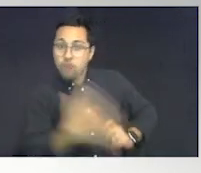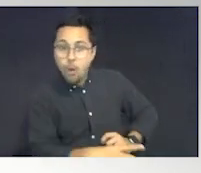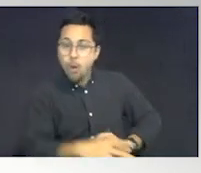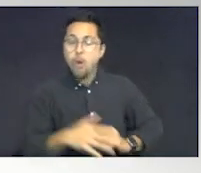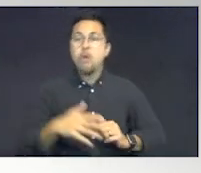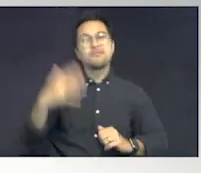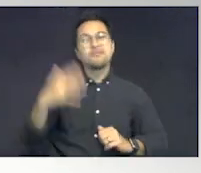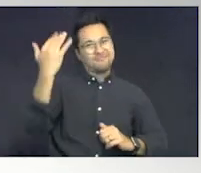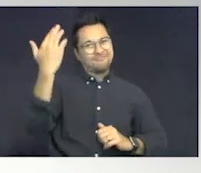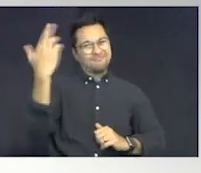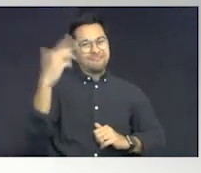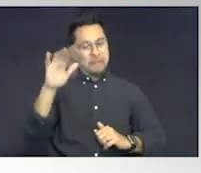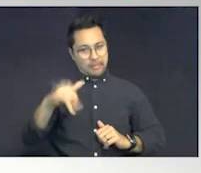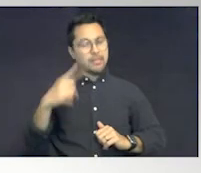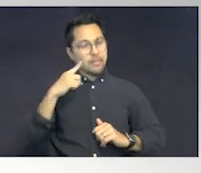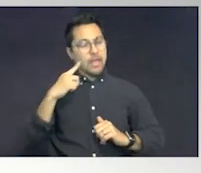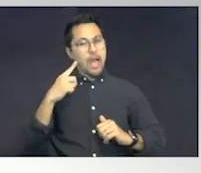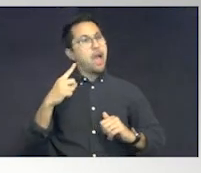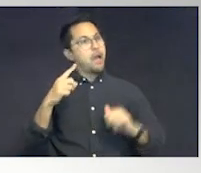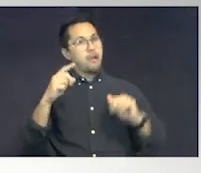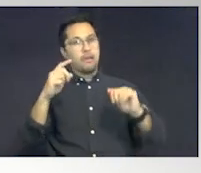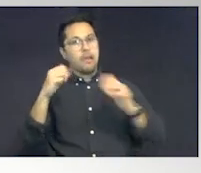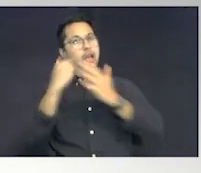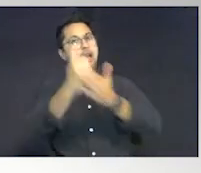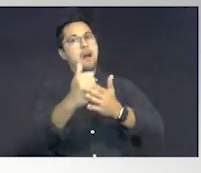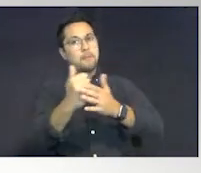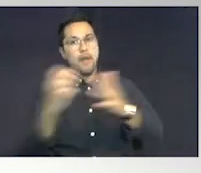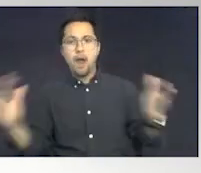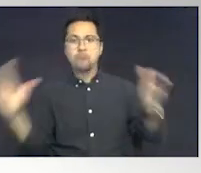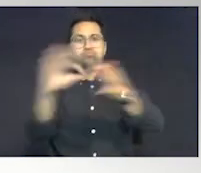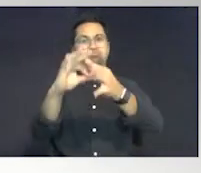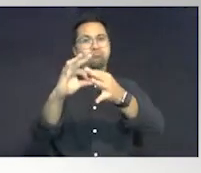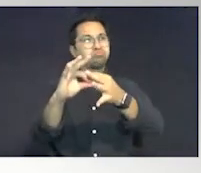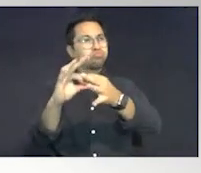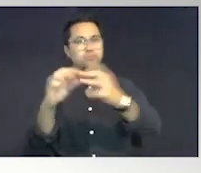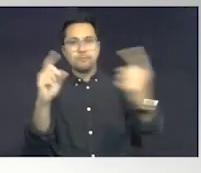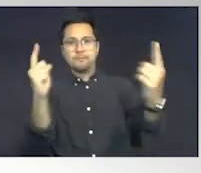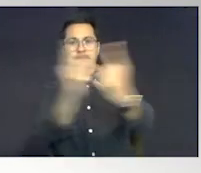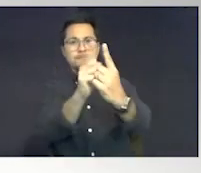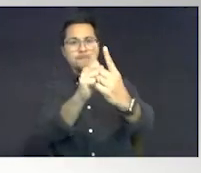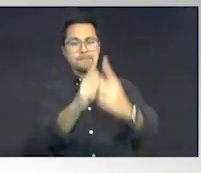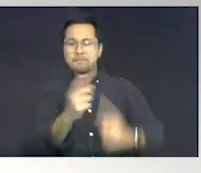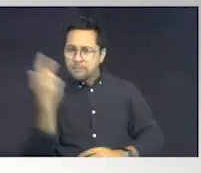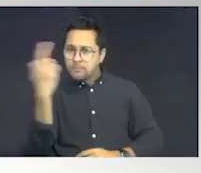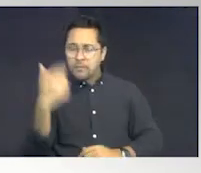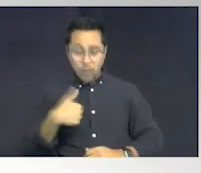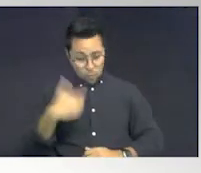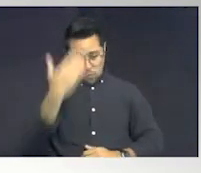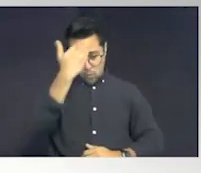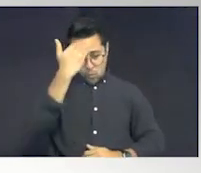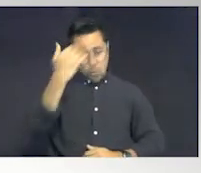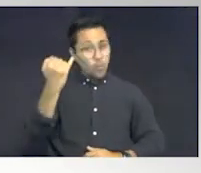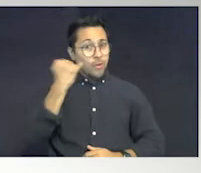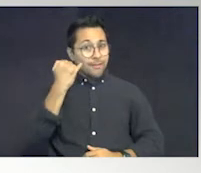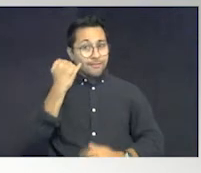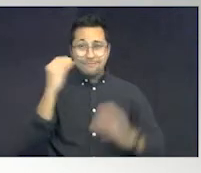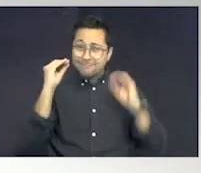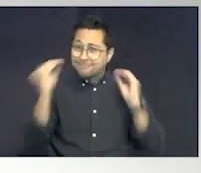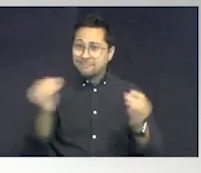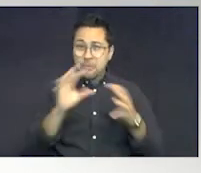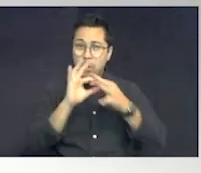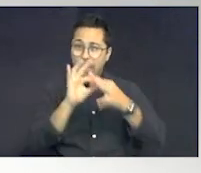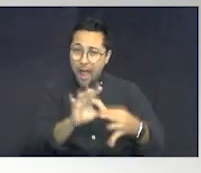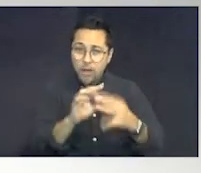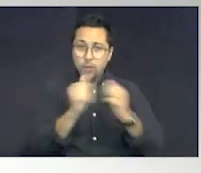interests because that's what makes us get that connection, to get communication. Because we know that if we don't have a connection with our child,